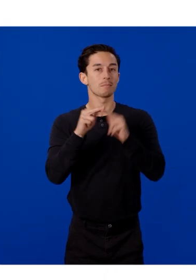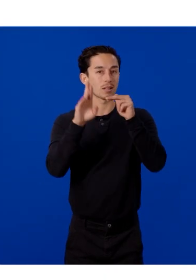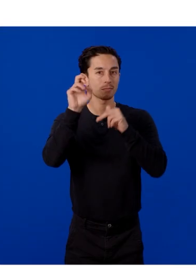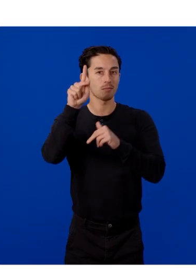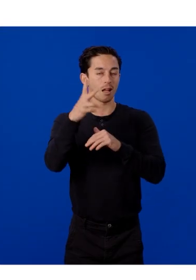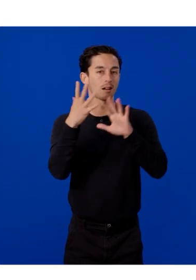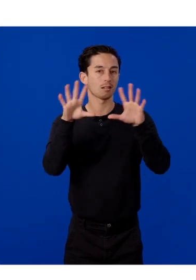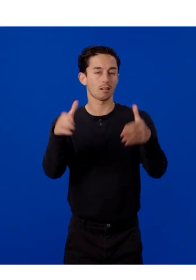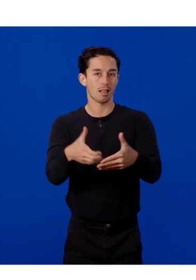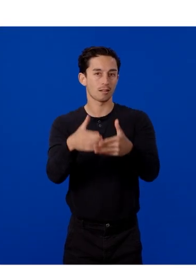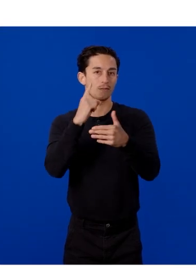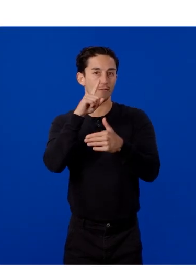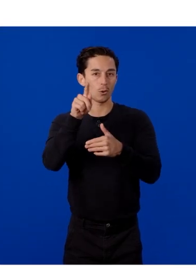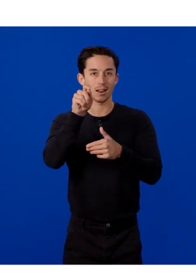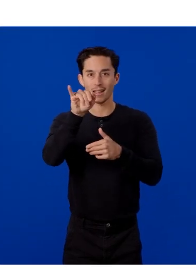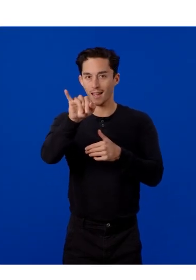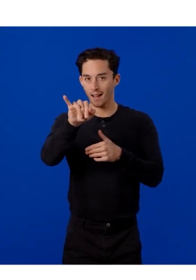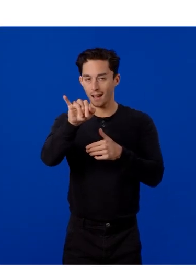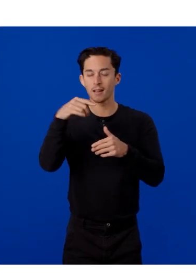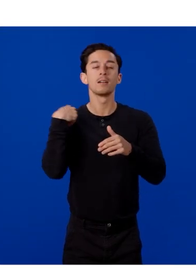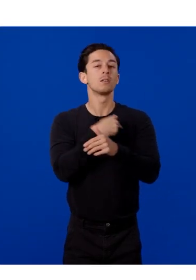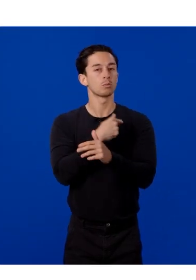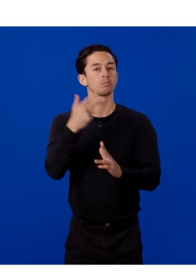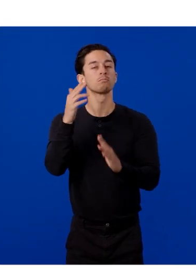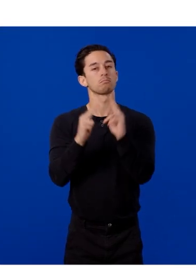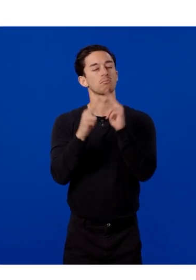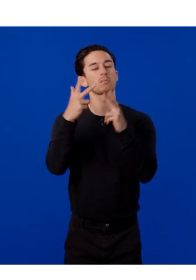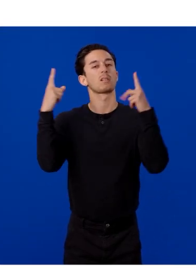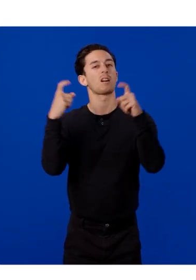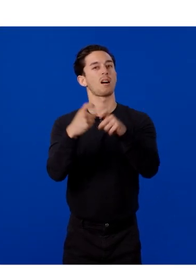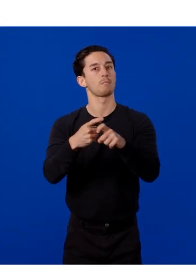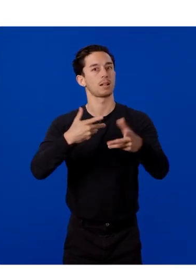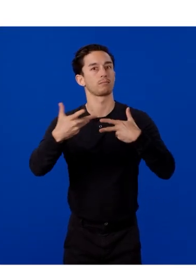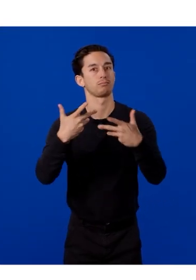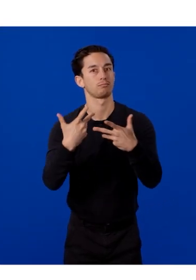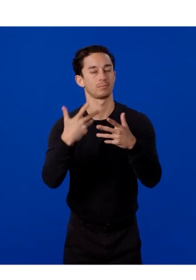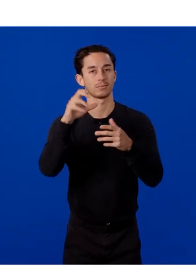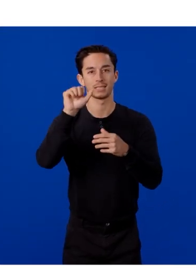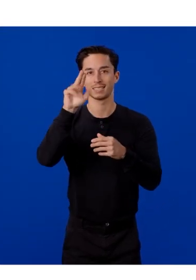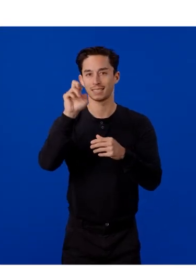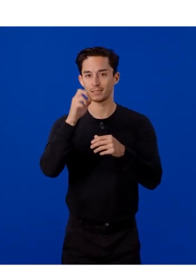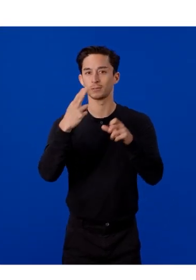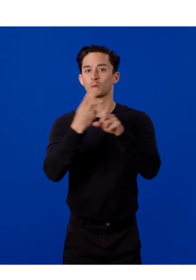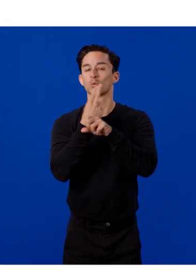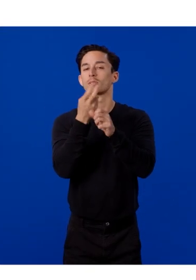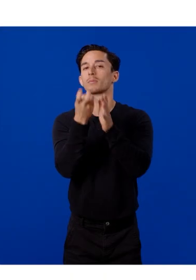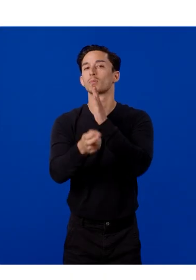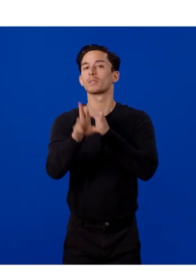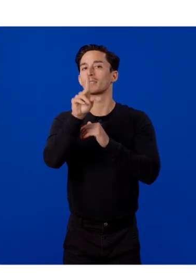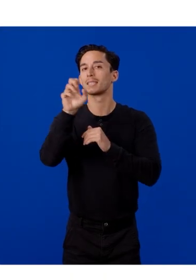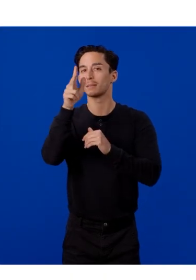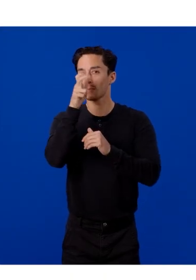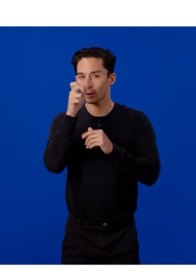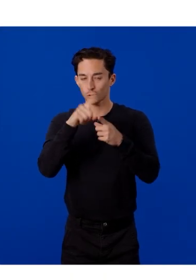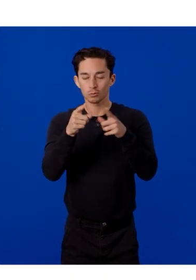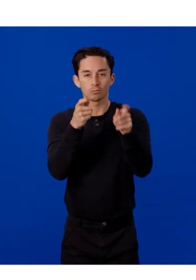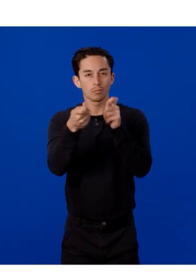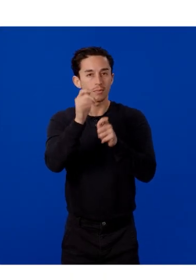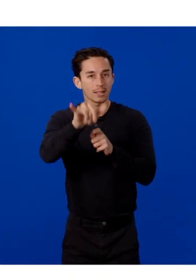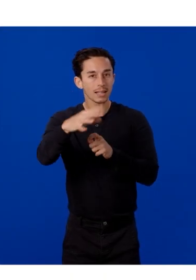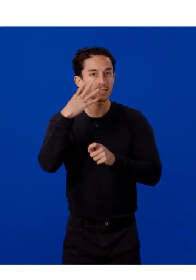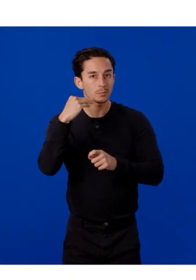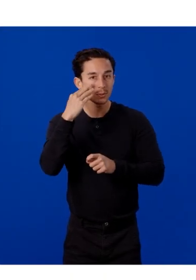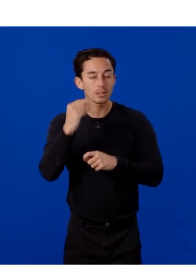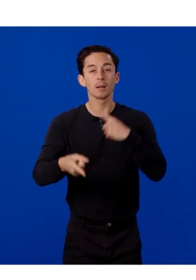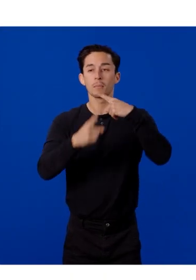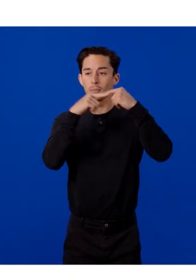collection for AI, with which we build a complex interactive scene. We used the Immersive Debugger to control this experience and allow